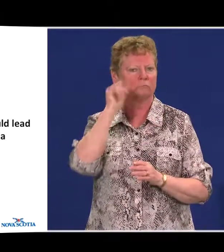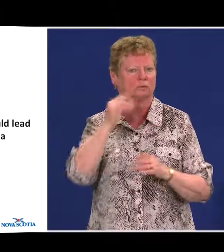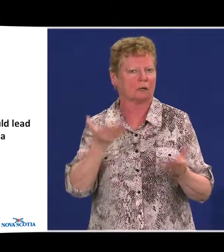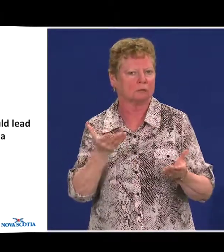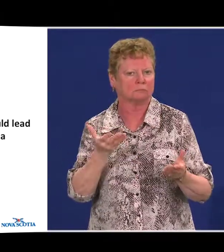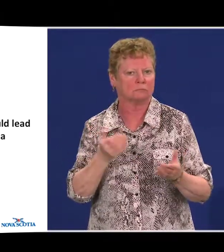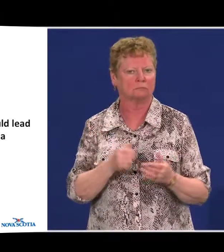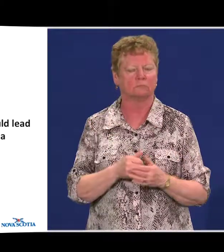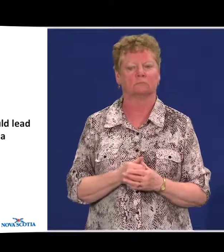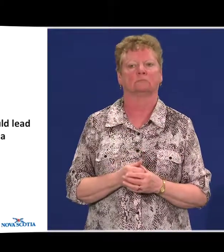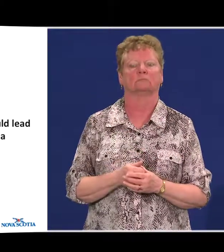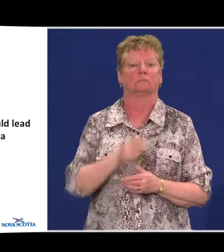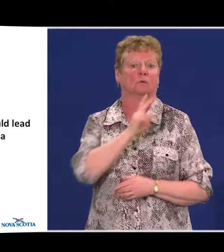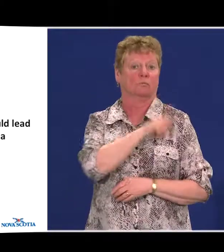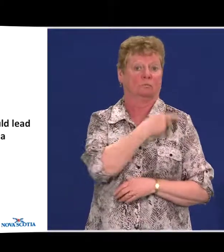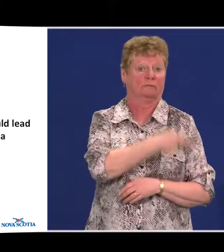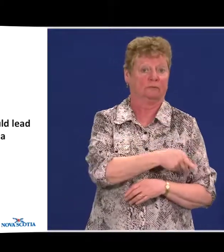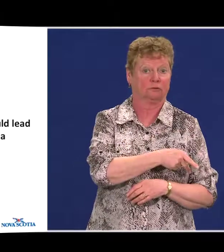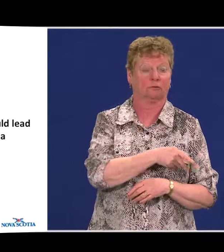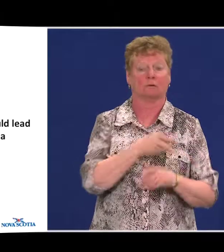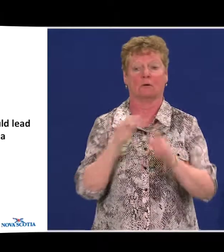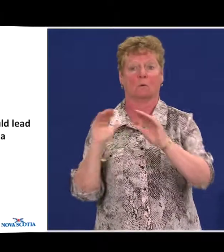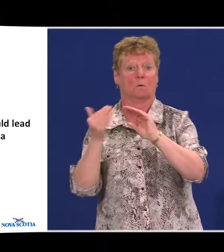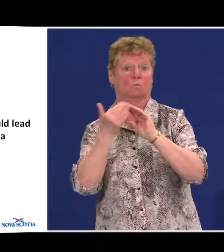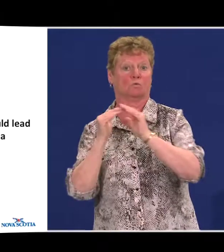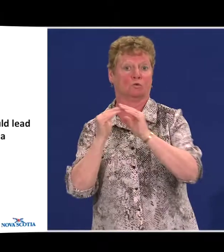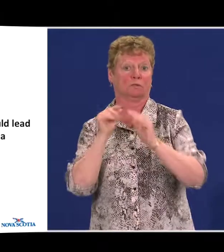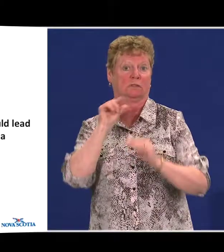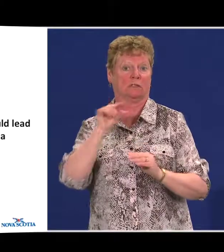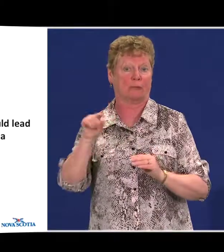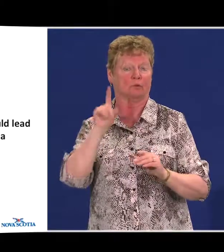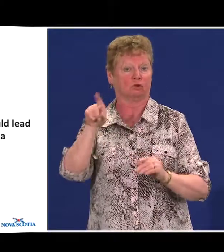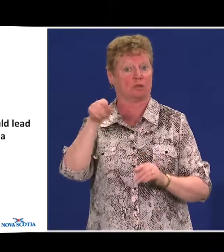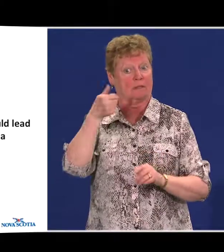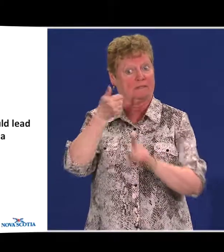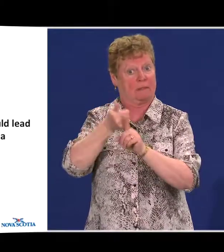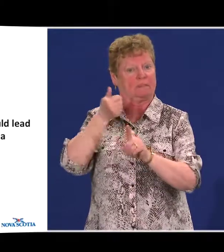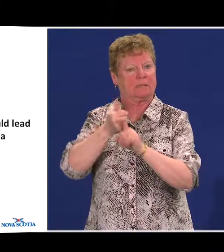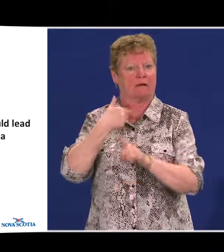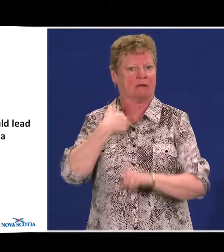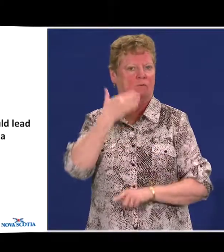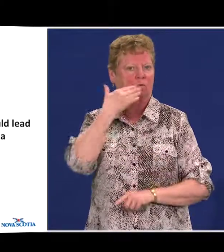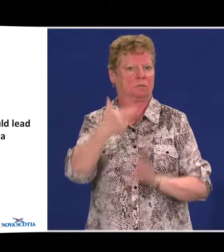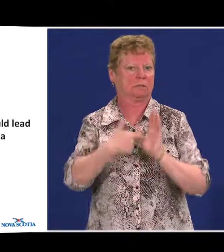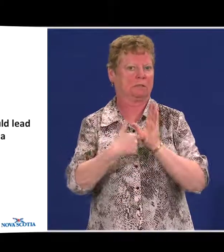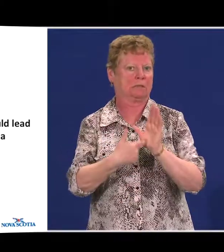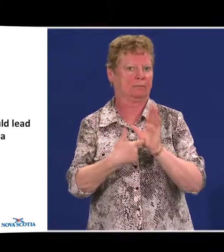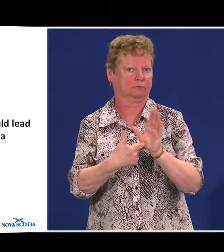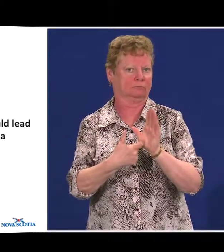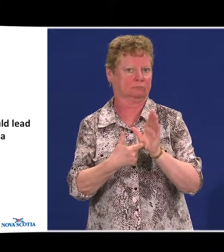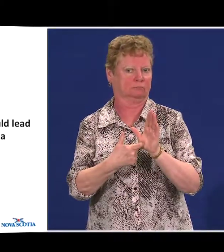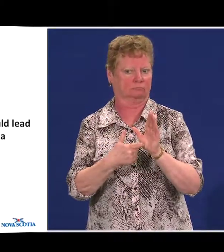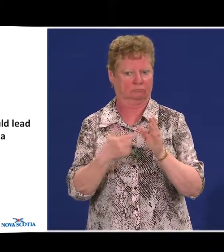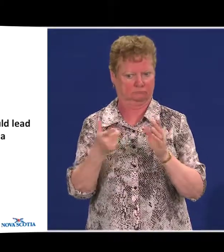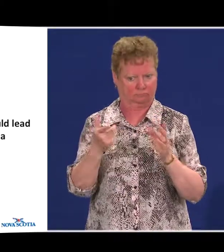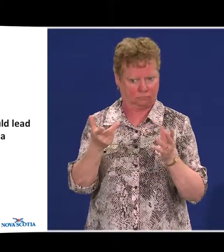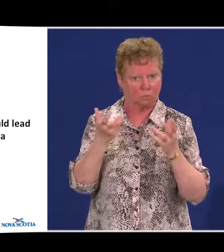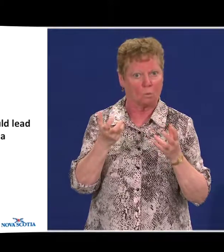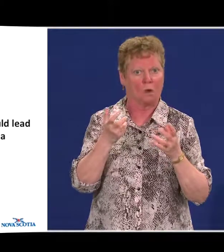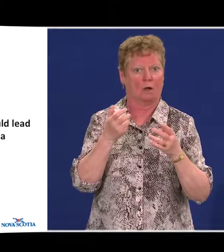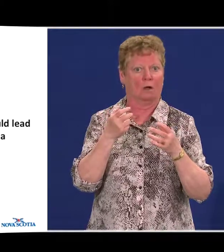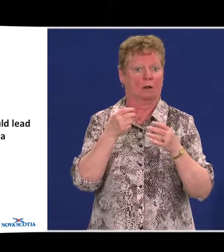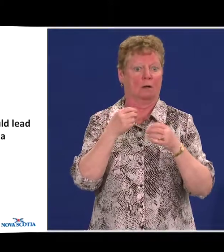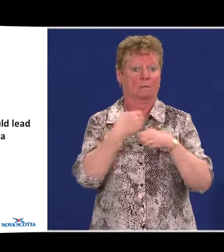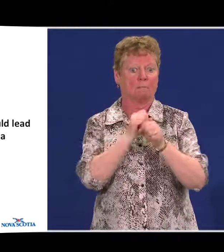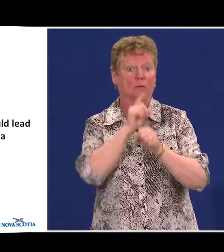Governments, both provincial and municipal, should lead by example to reach the end goal of creating a